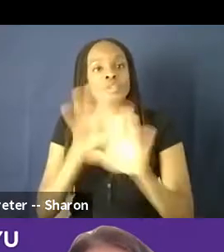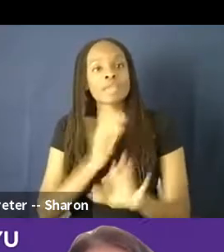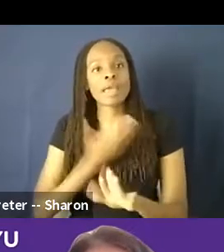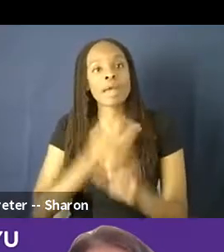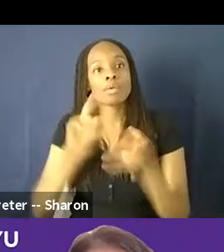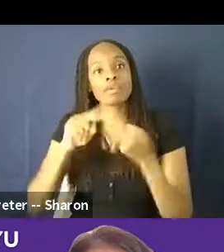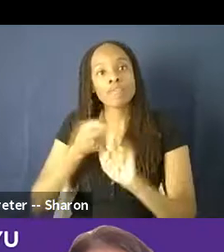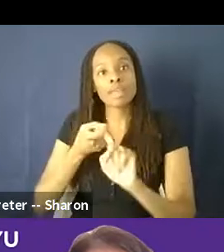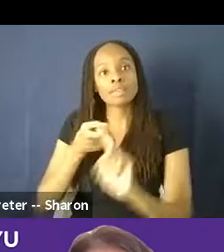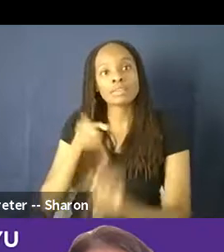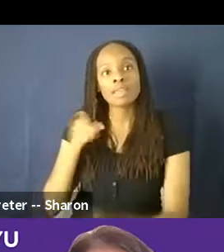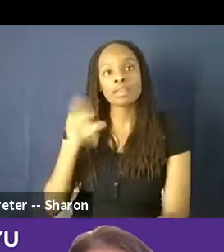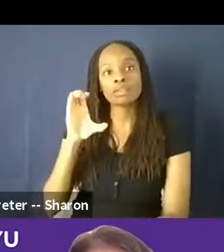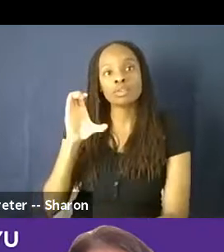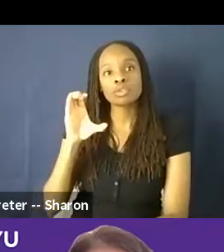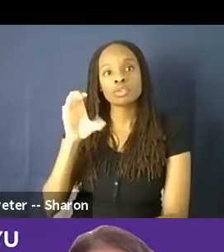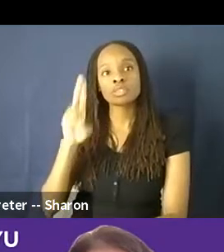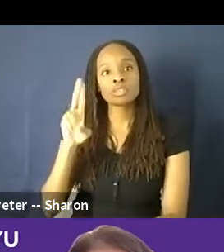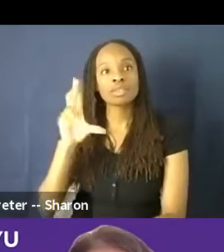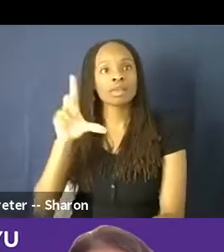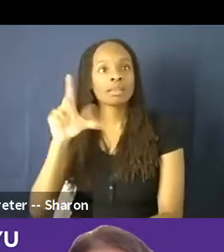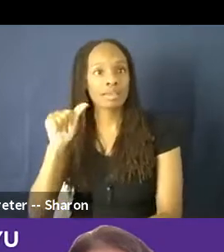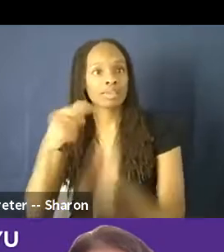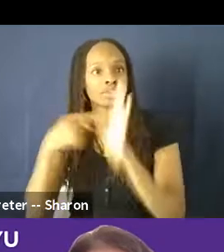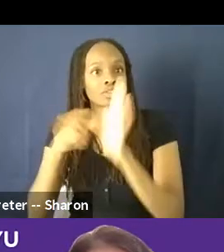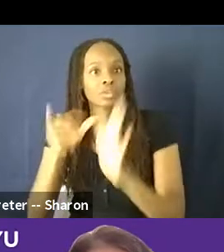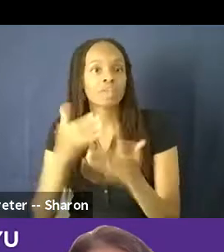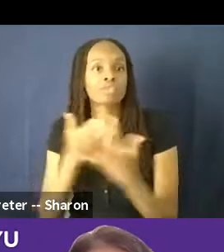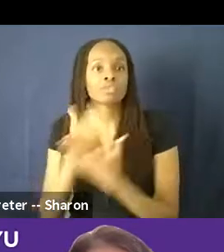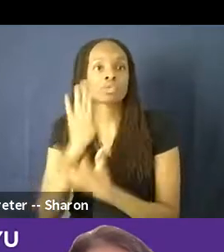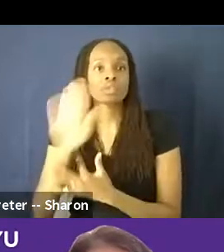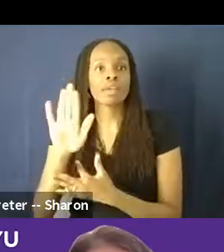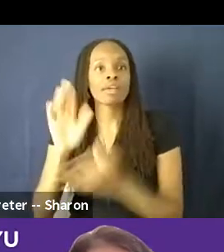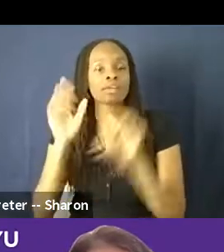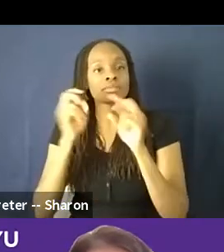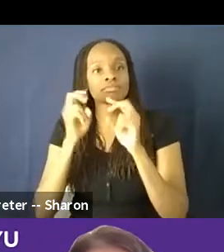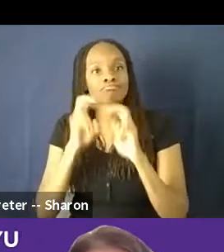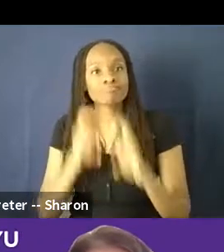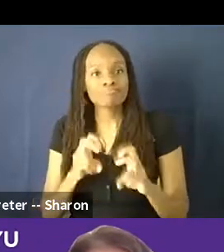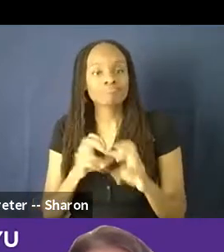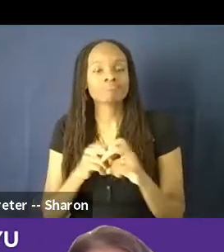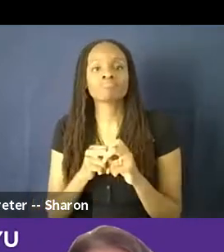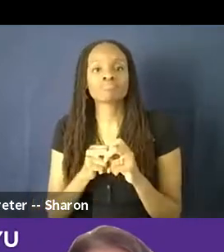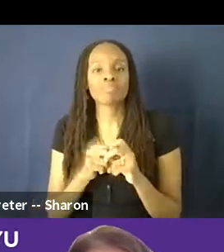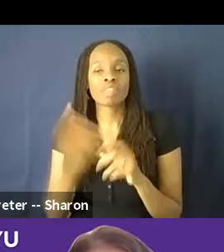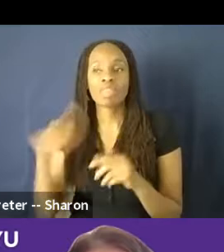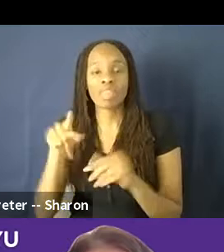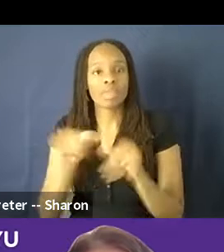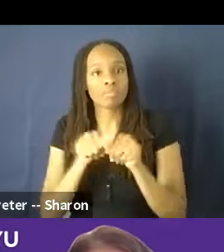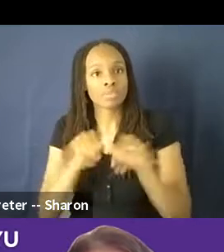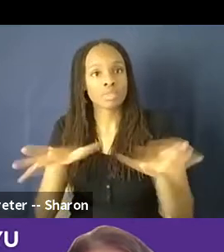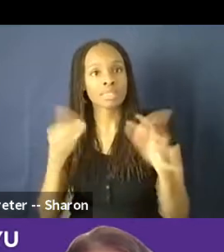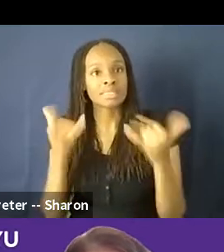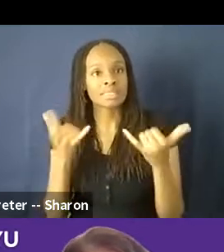also demonstrated that through their analytics, which they just released today, you know, or